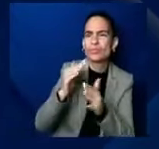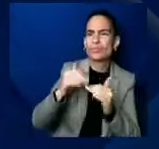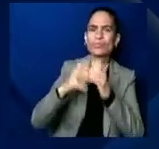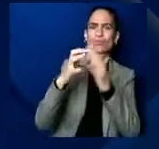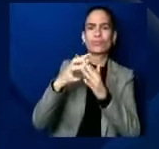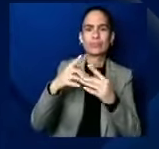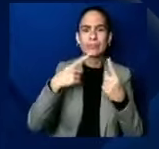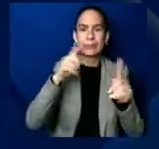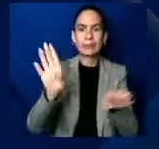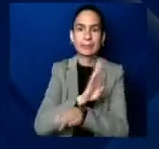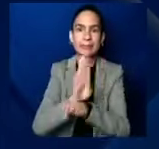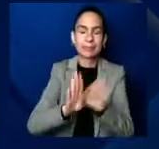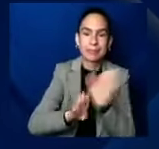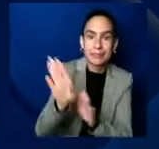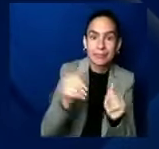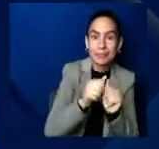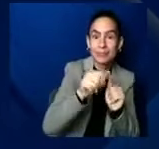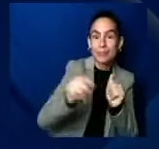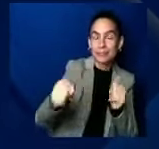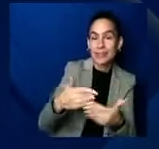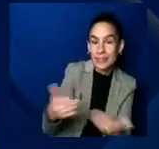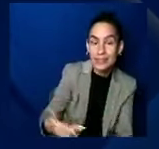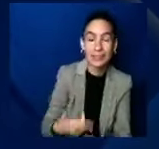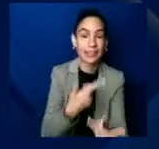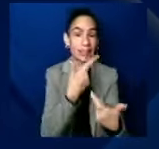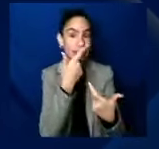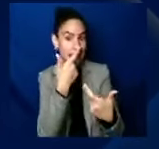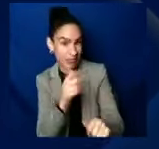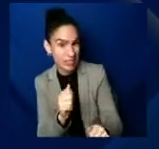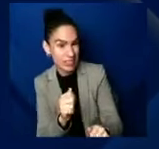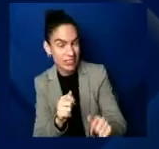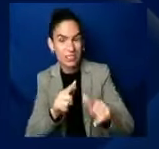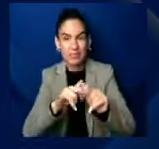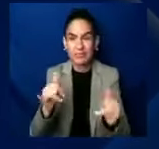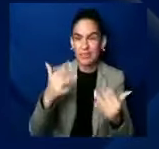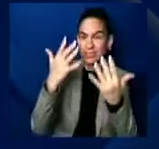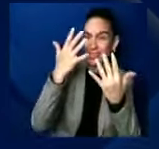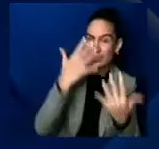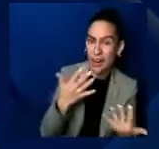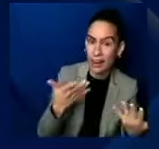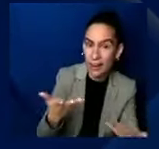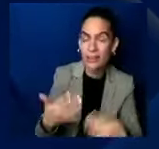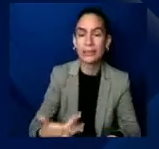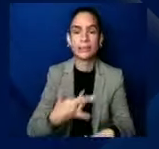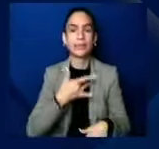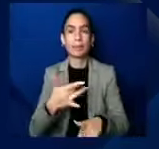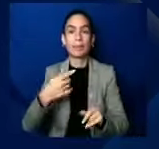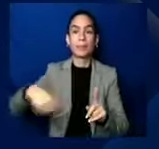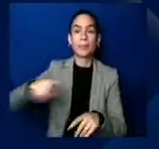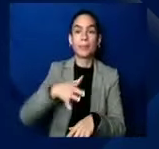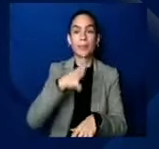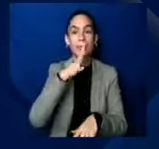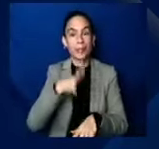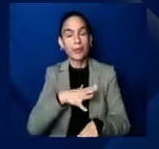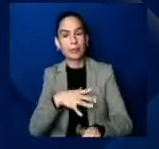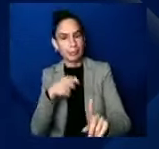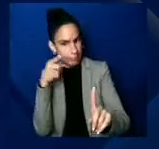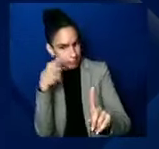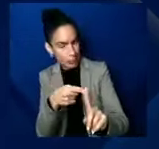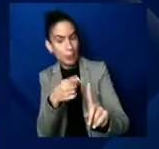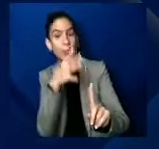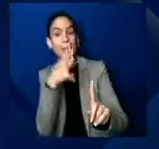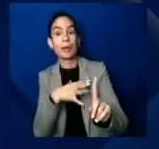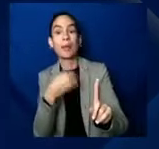is more often than not, you have women and a particular woman of color who, because they've gotten so